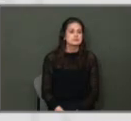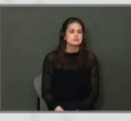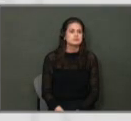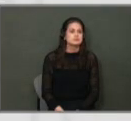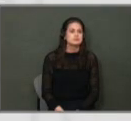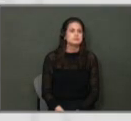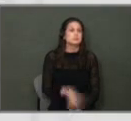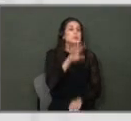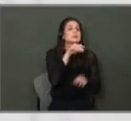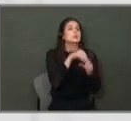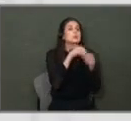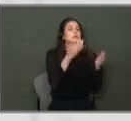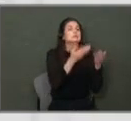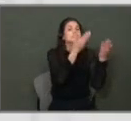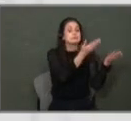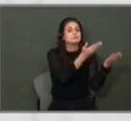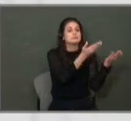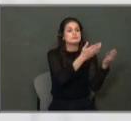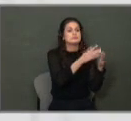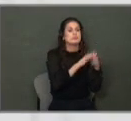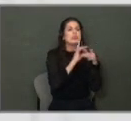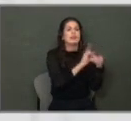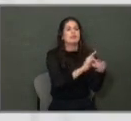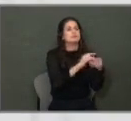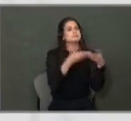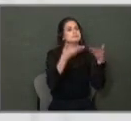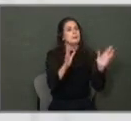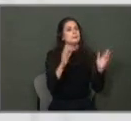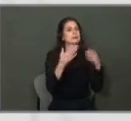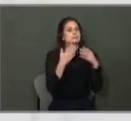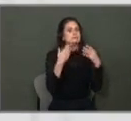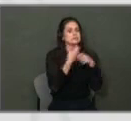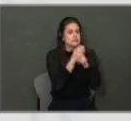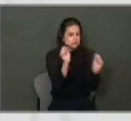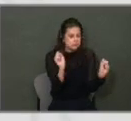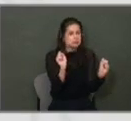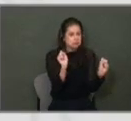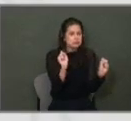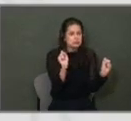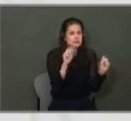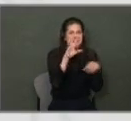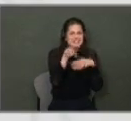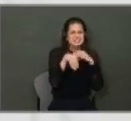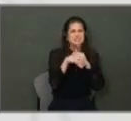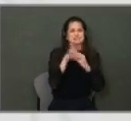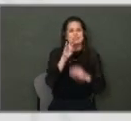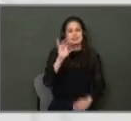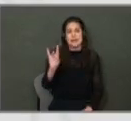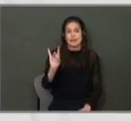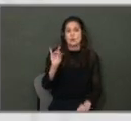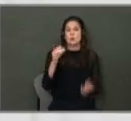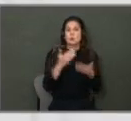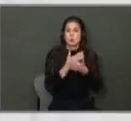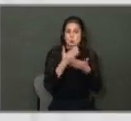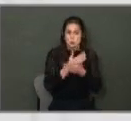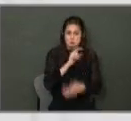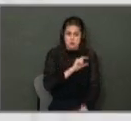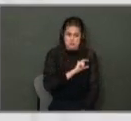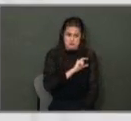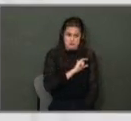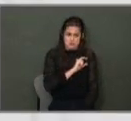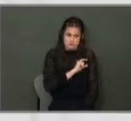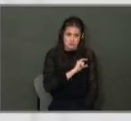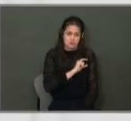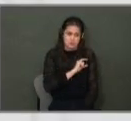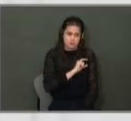So, what's included in the proposed budget in terms of public safety? The proposed budget has the addition of 78 new officers for two